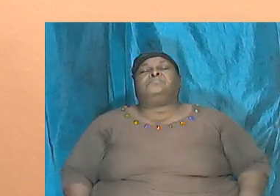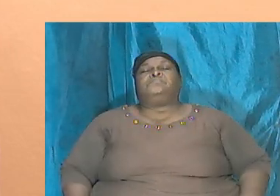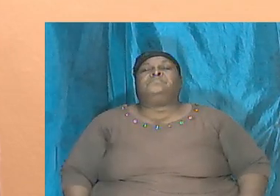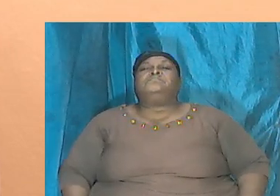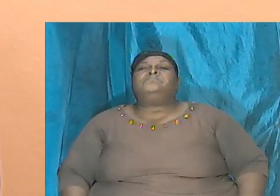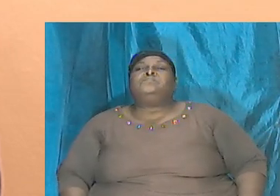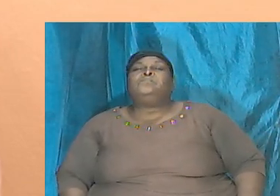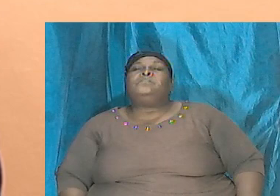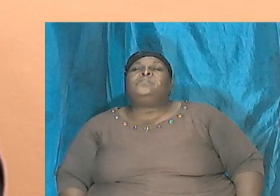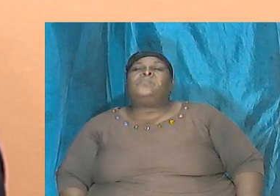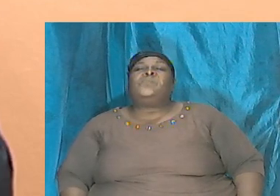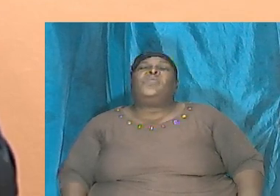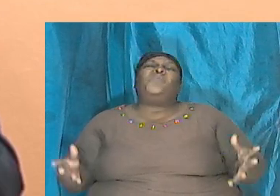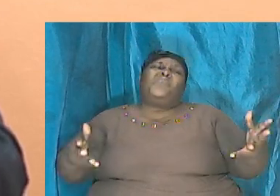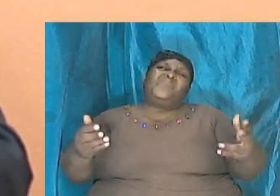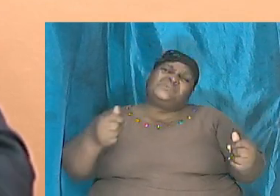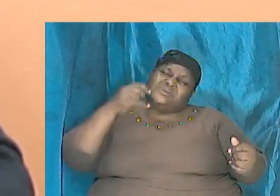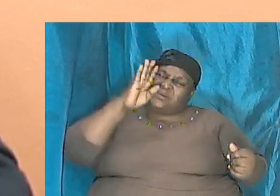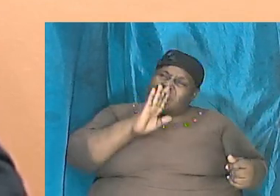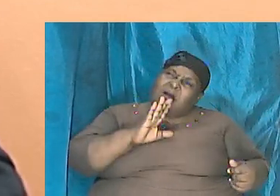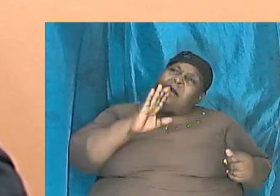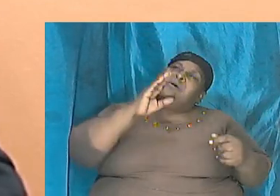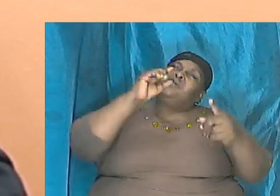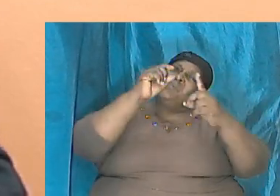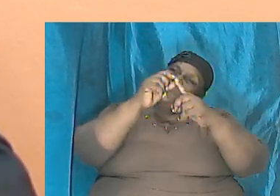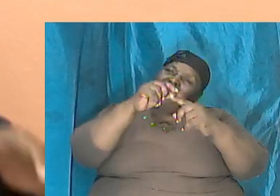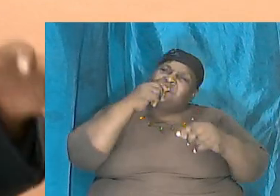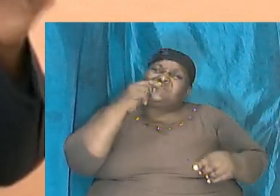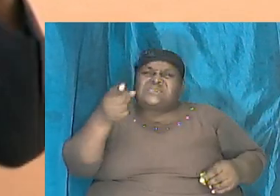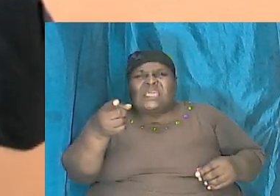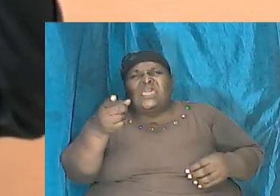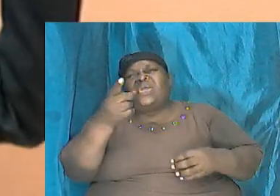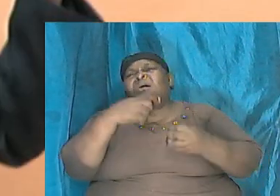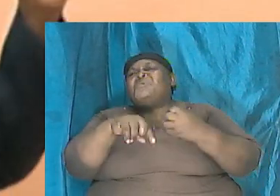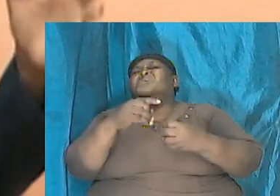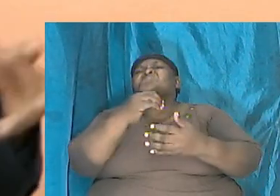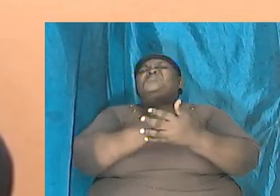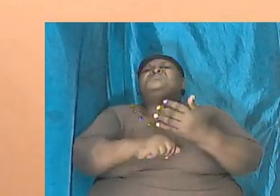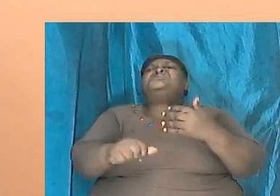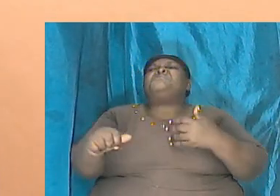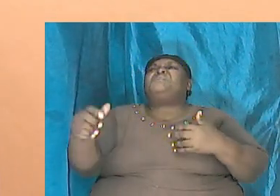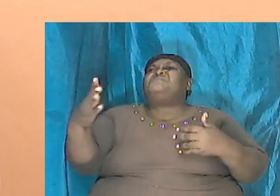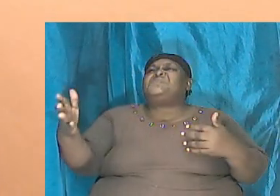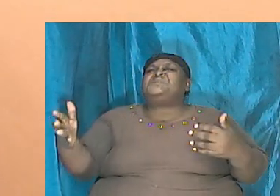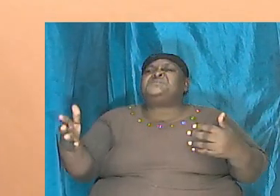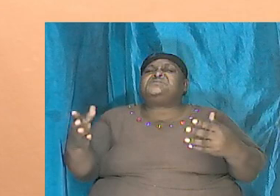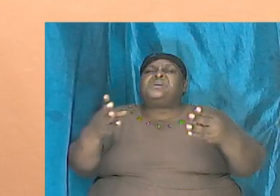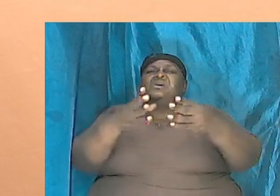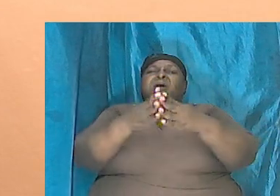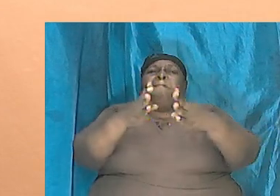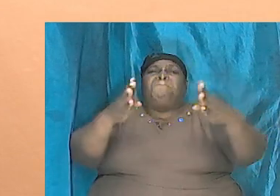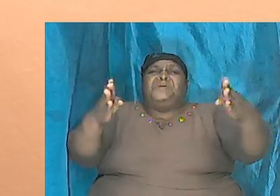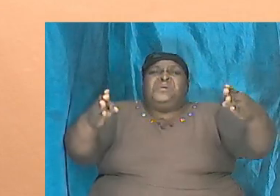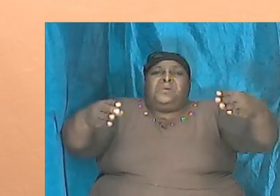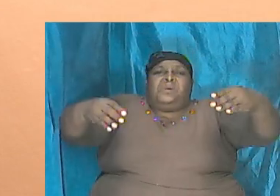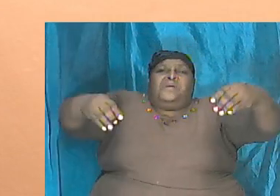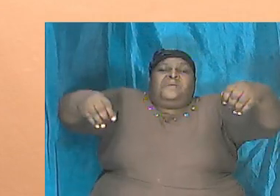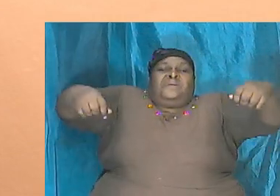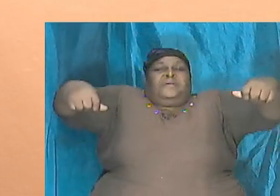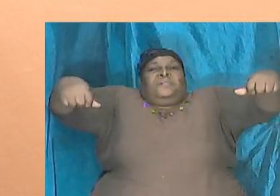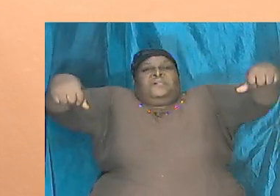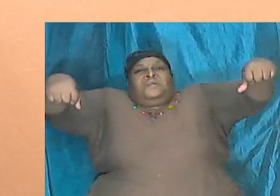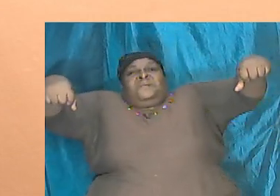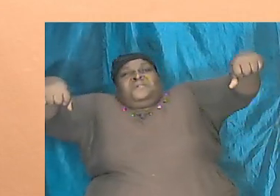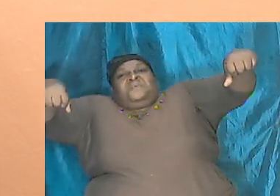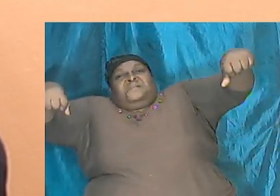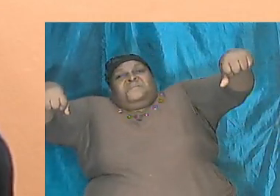God. What does God's Word say about some of these large animals? No, they have presented to us that you